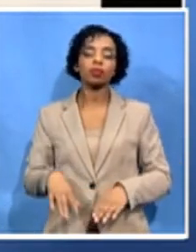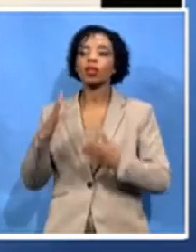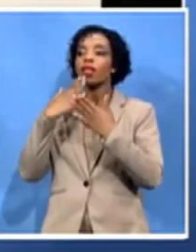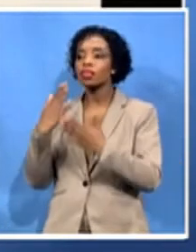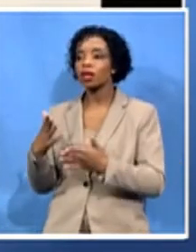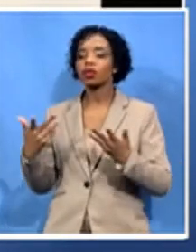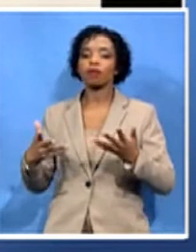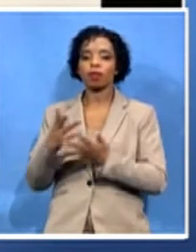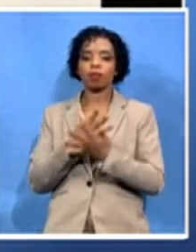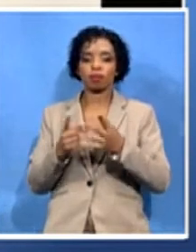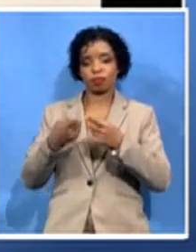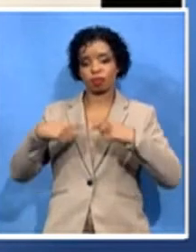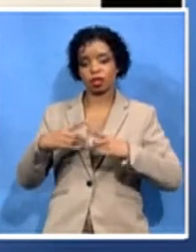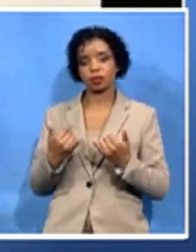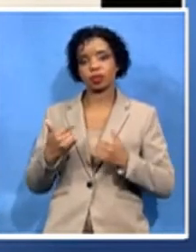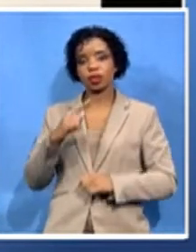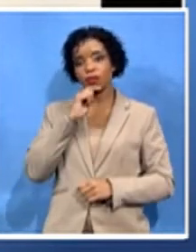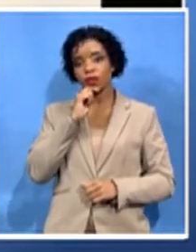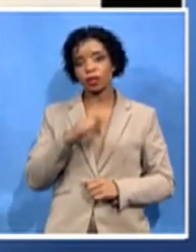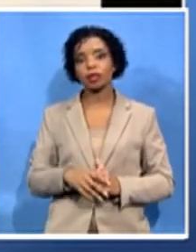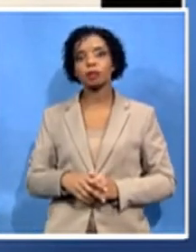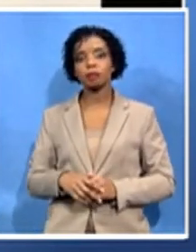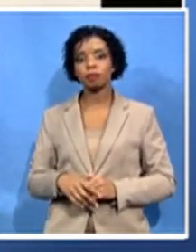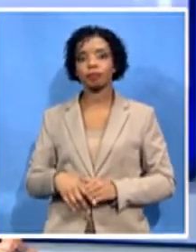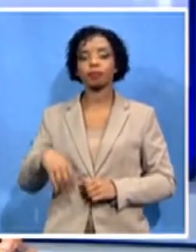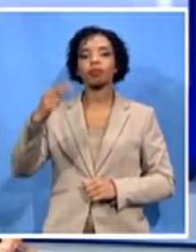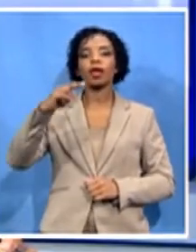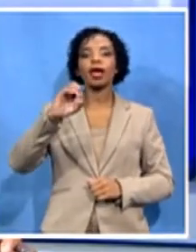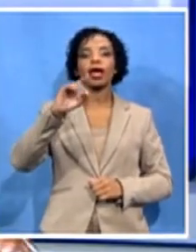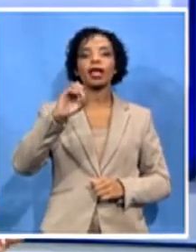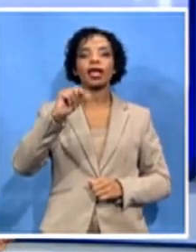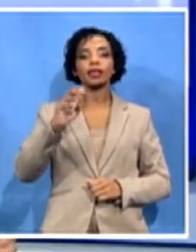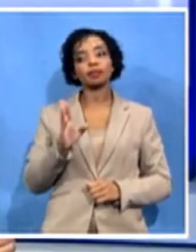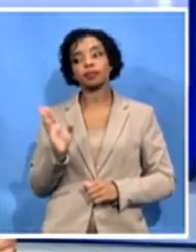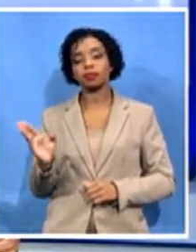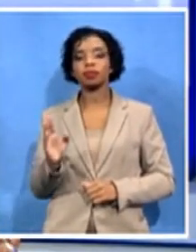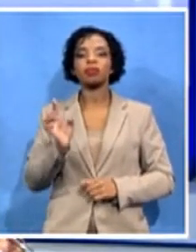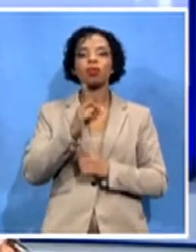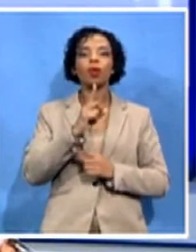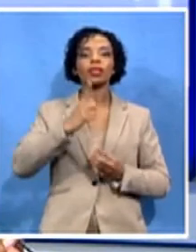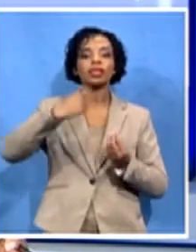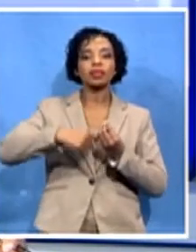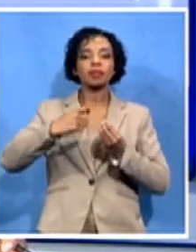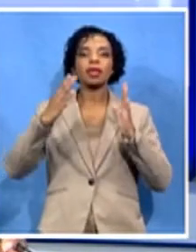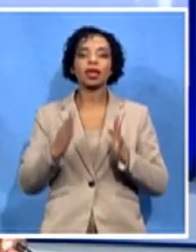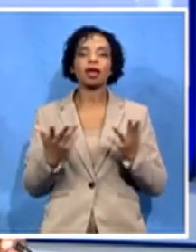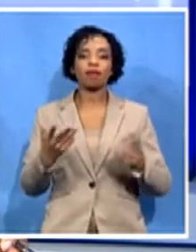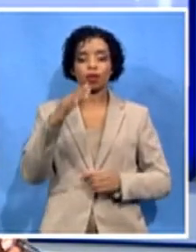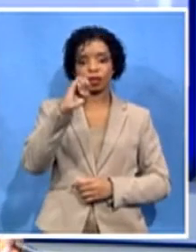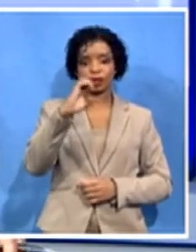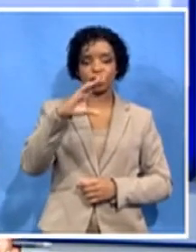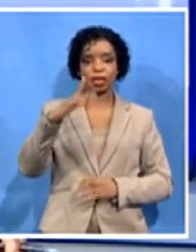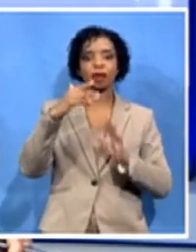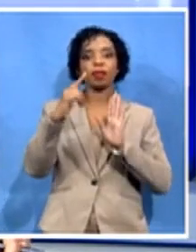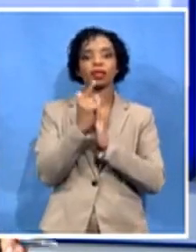Helen Solve August is the speaker for the Eastern Cape Legislature telling us there about the Raymond